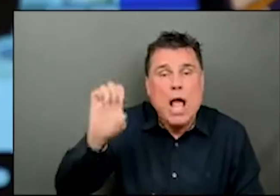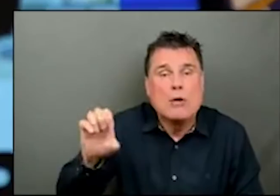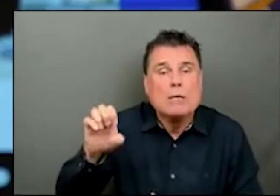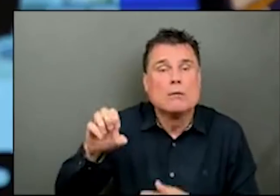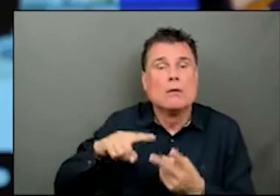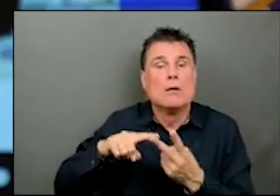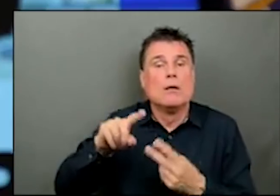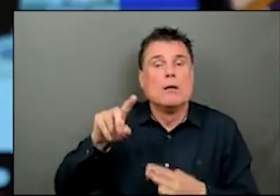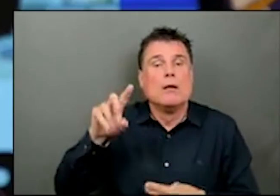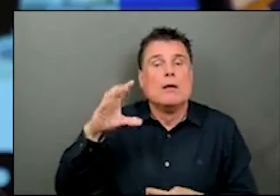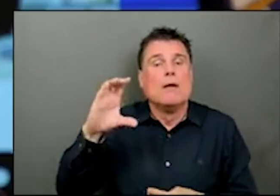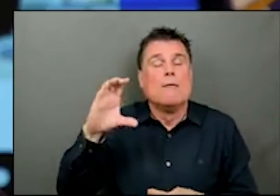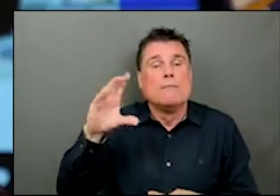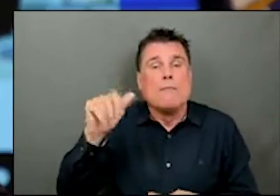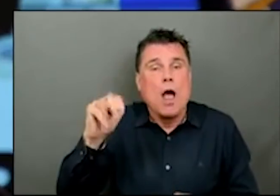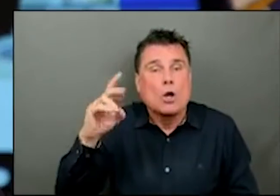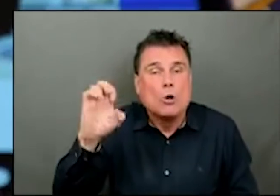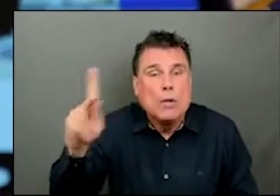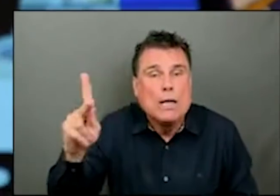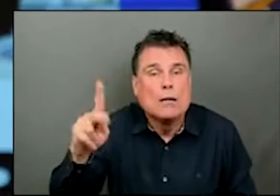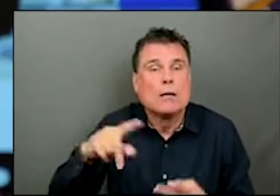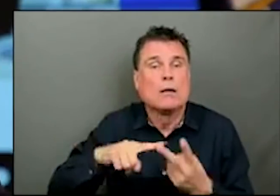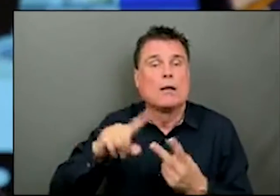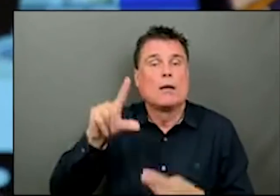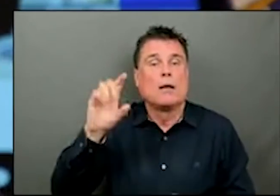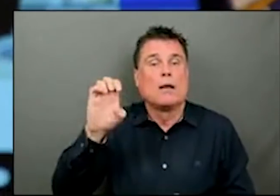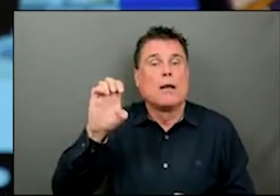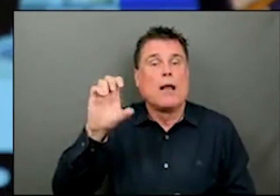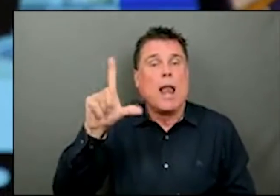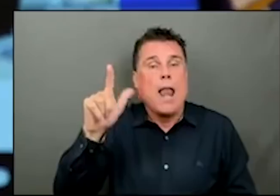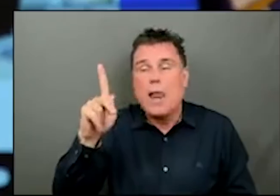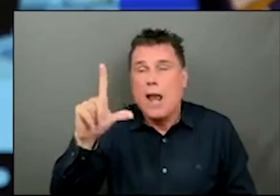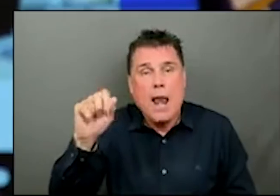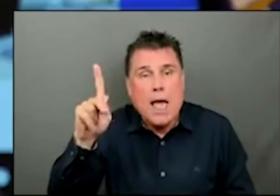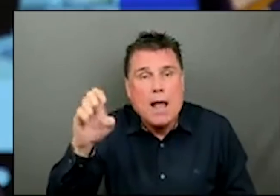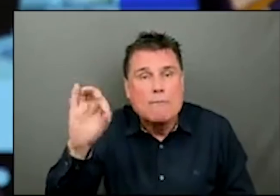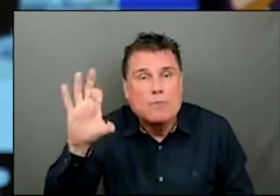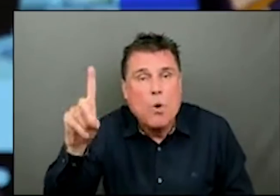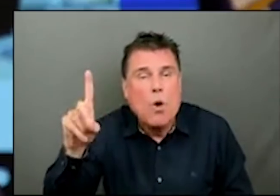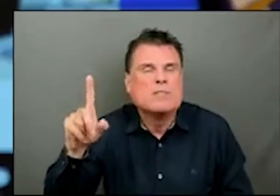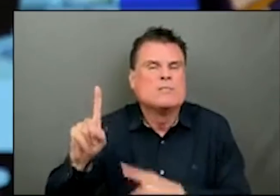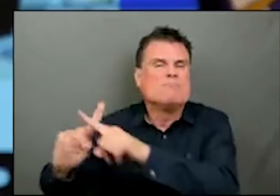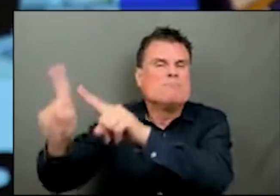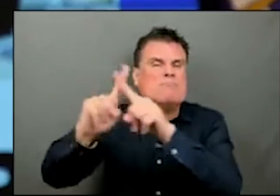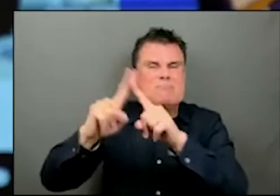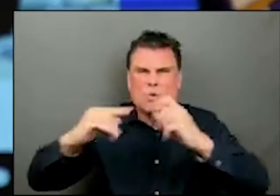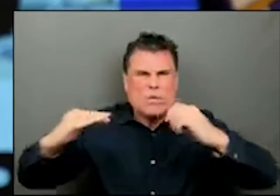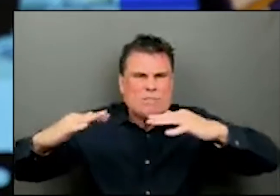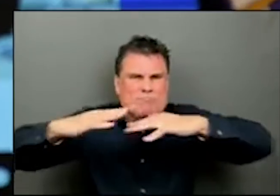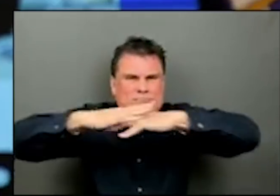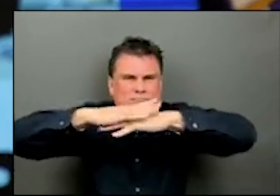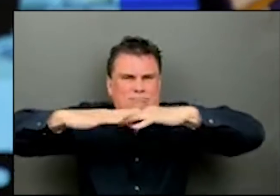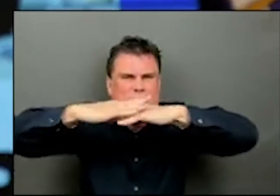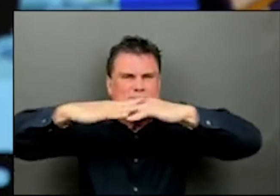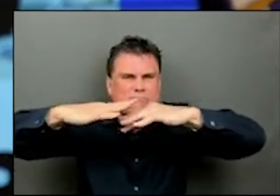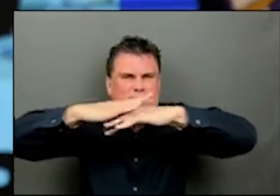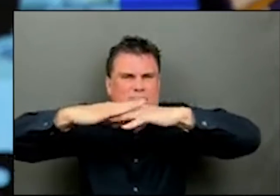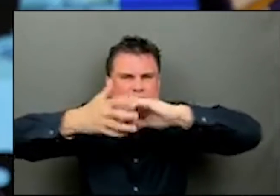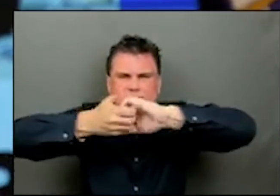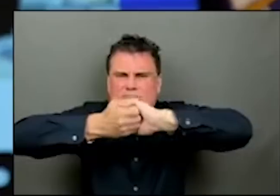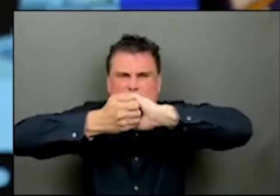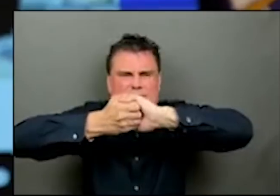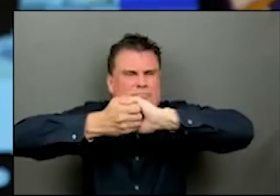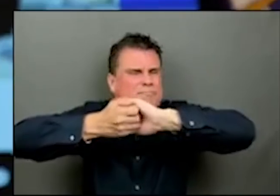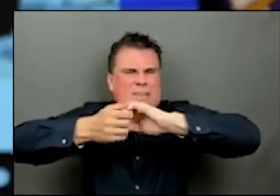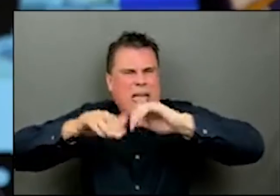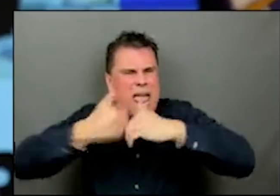the other communities along the Alberta border into British Columbia. And so it's extremely difficult to manage and monitor those issues.